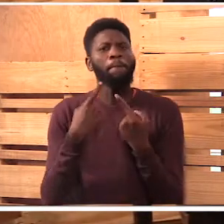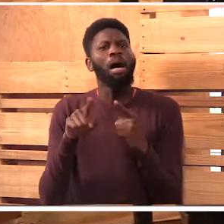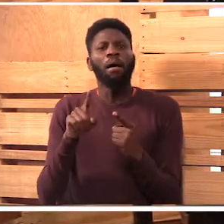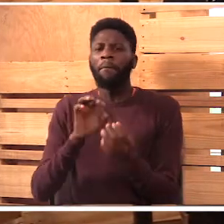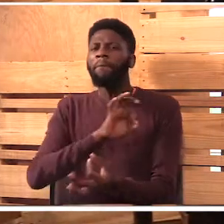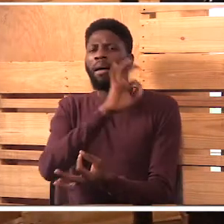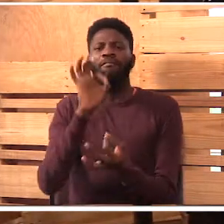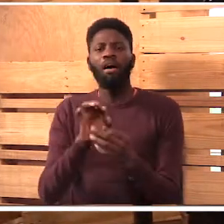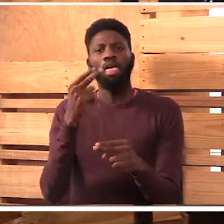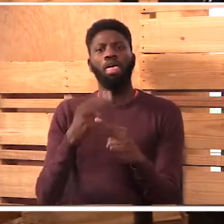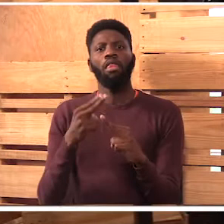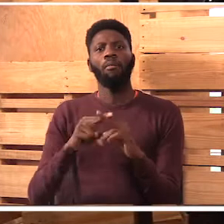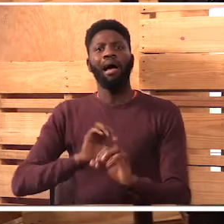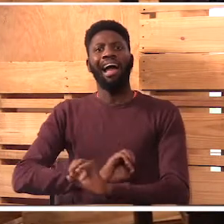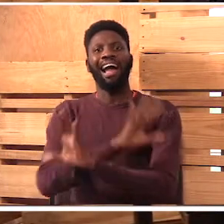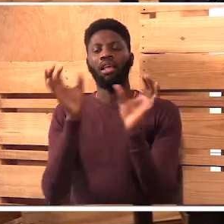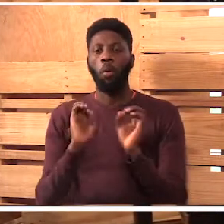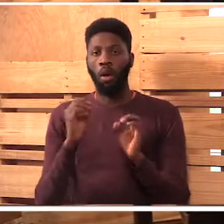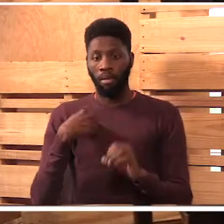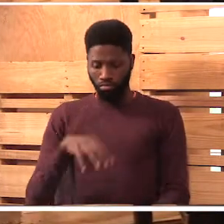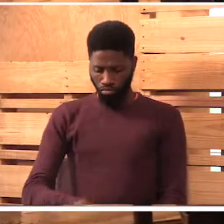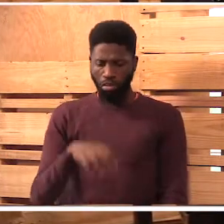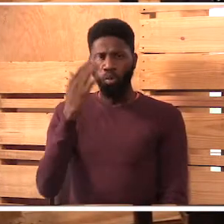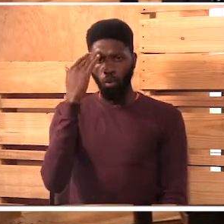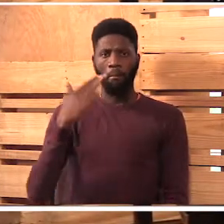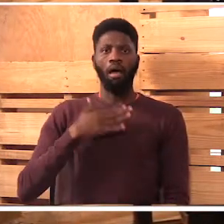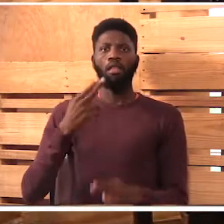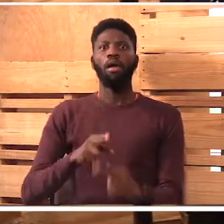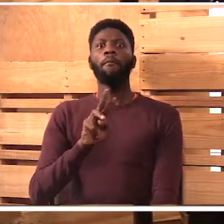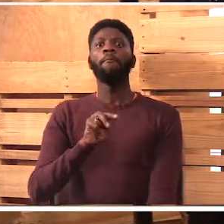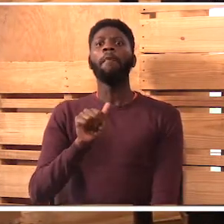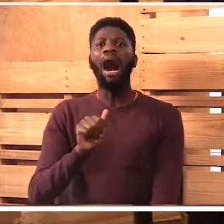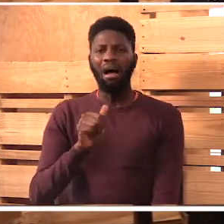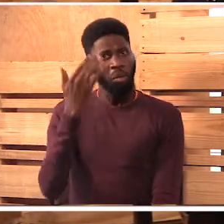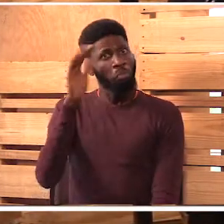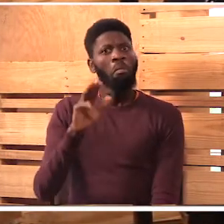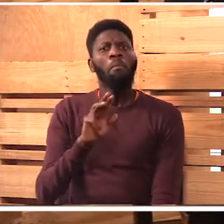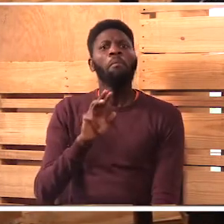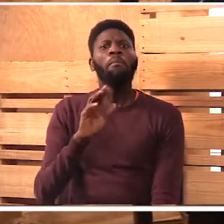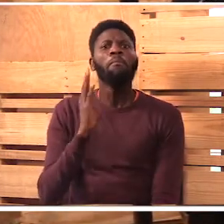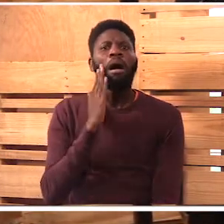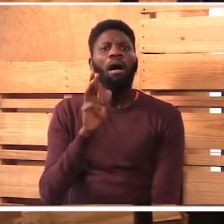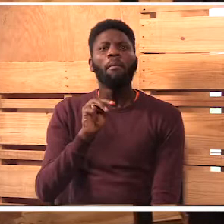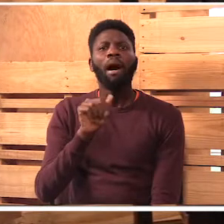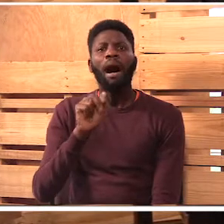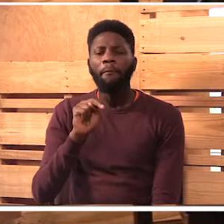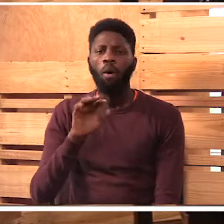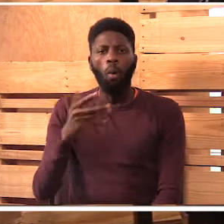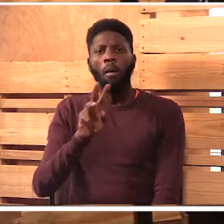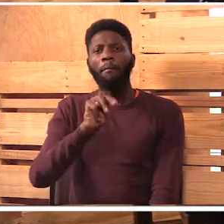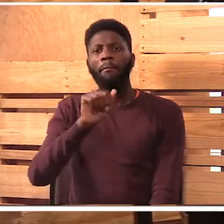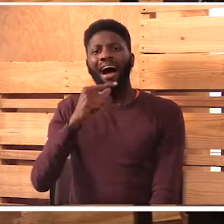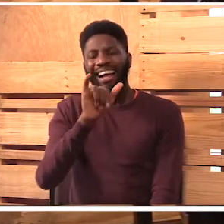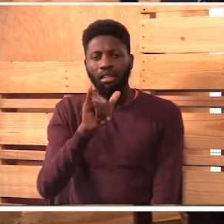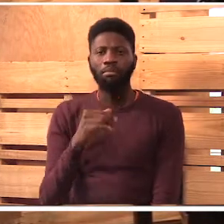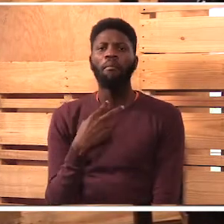nijina nakuita. Sasa me, I grew up knowing that I didn't know whether it's mom, whether it's Maggie, whether I'm